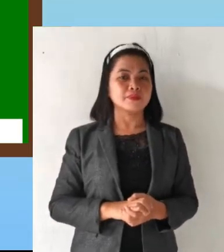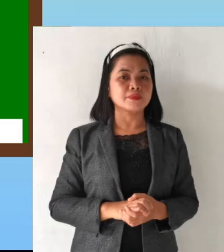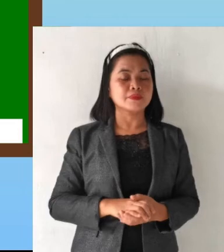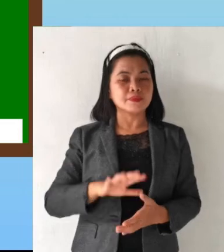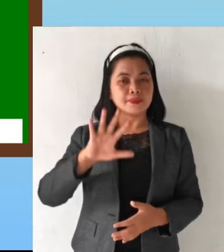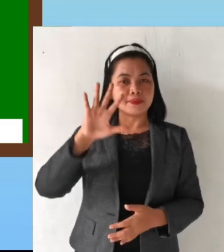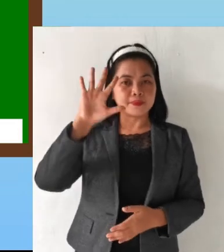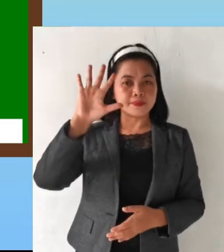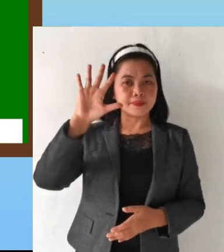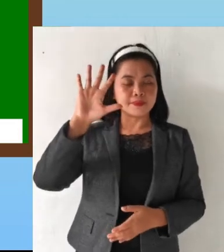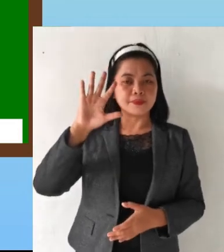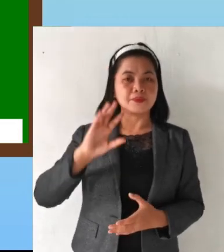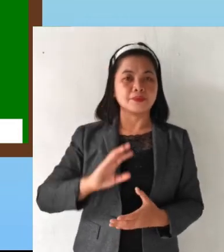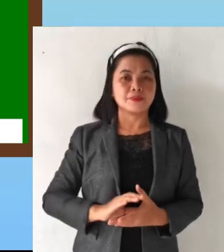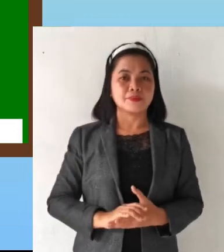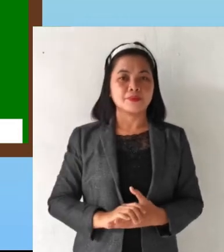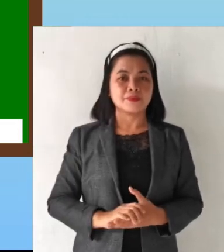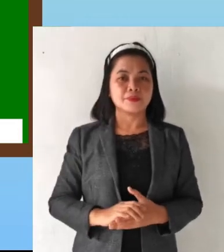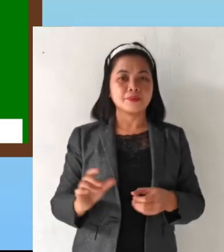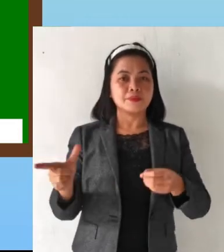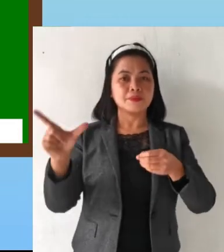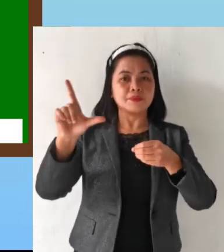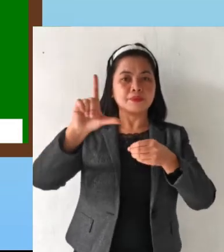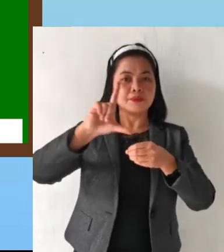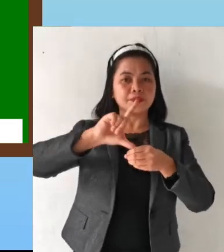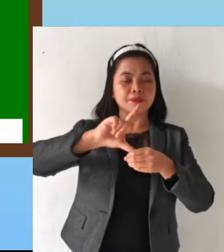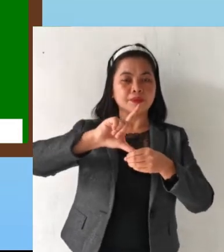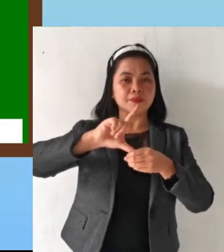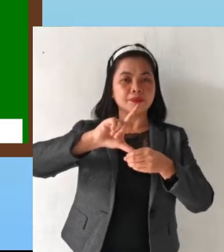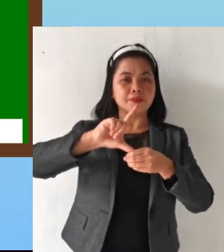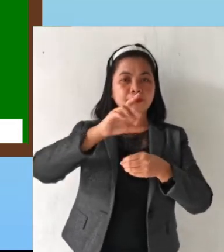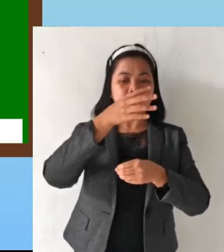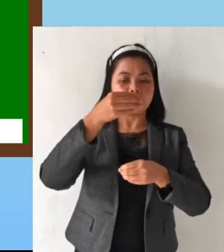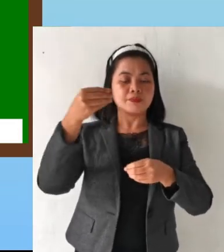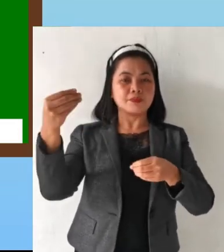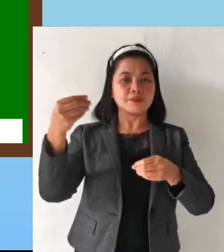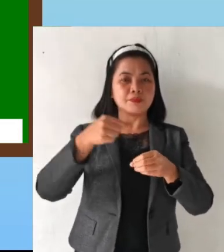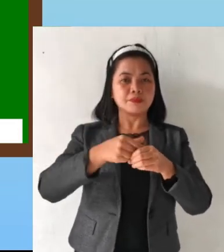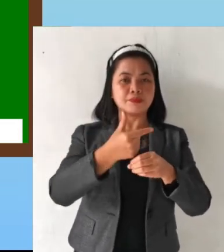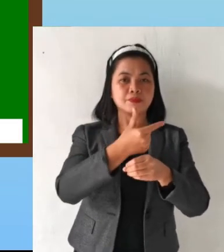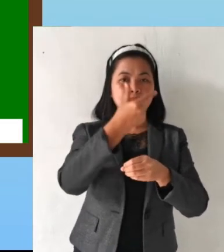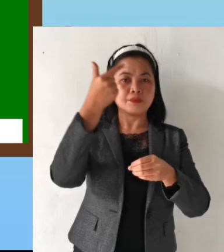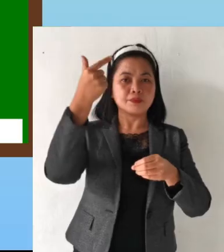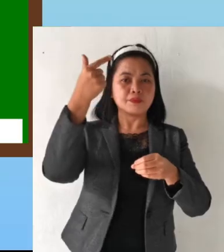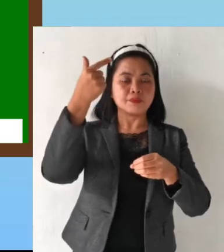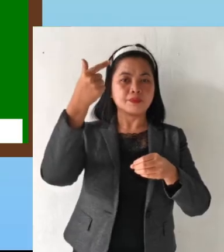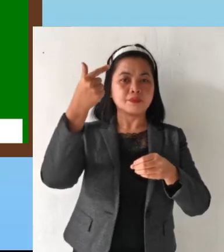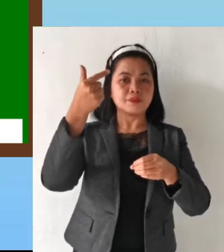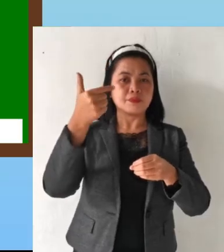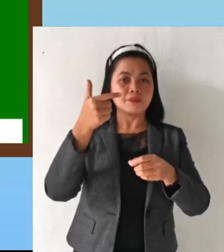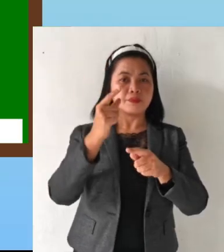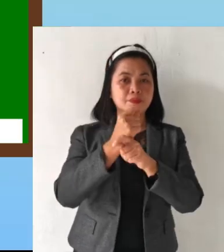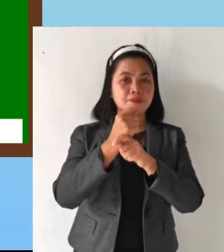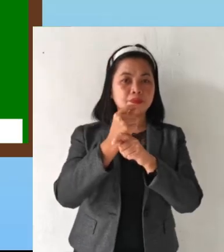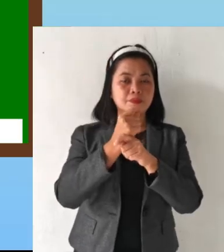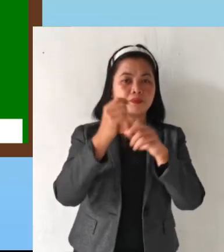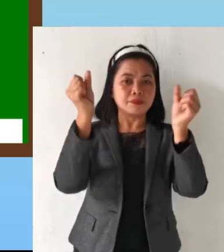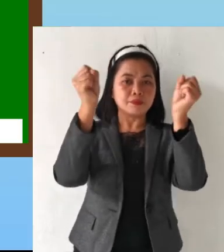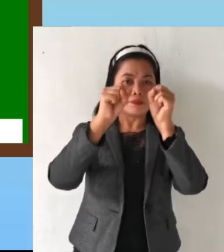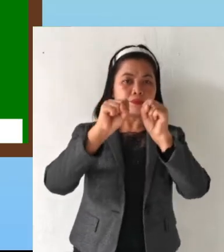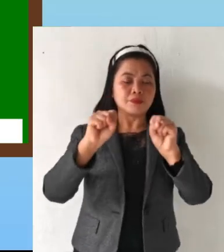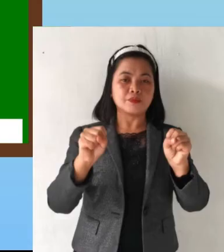5 Liquid and gas take the shape